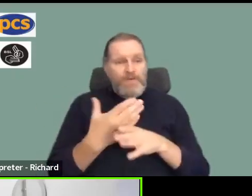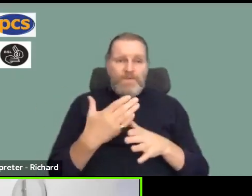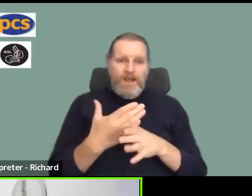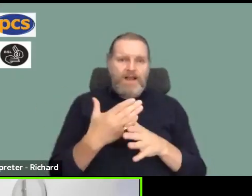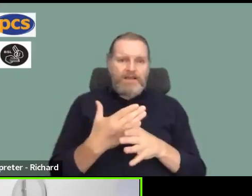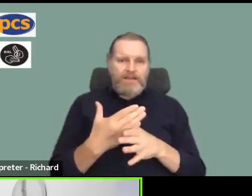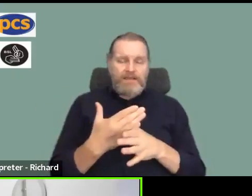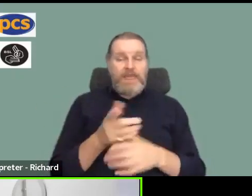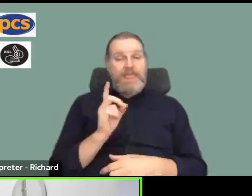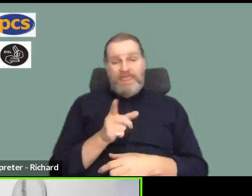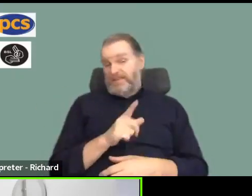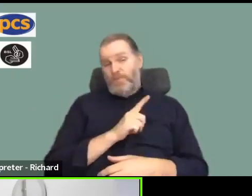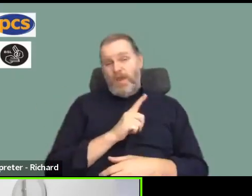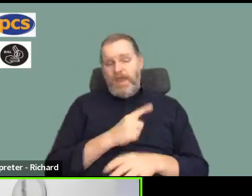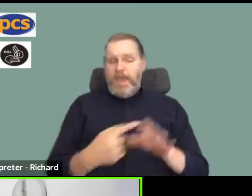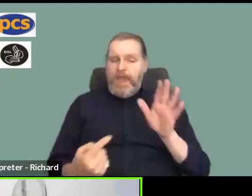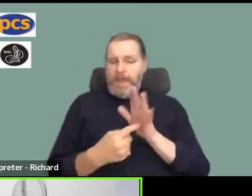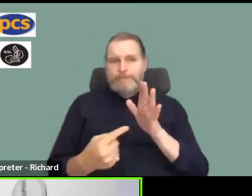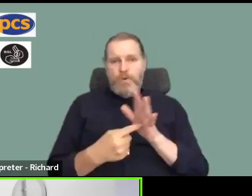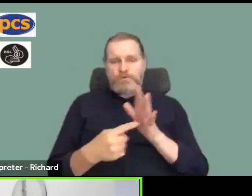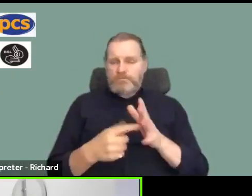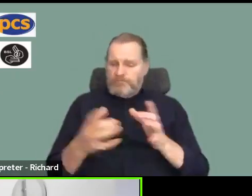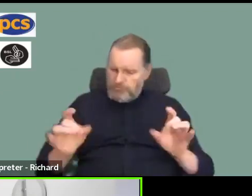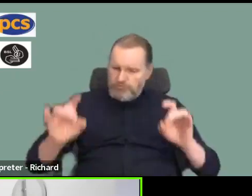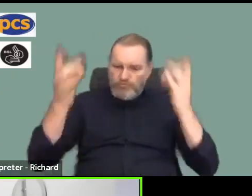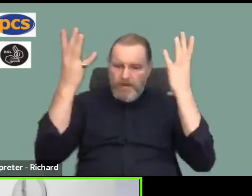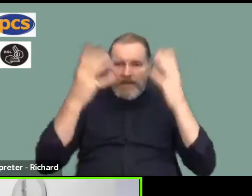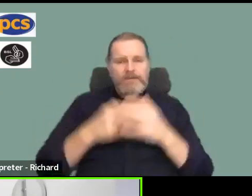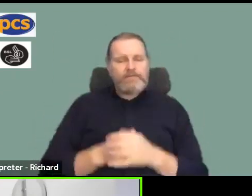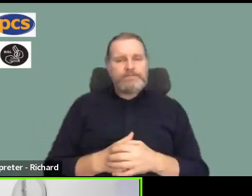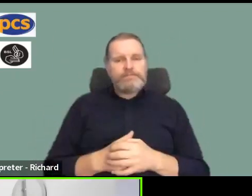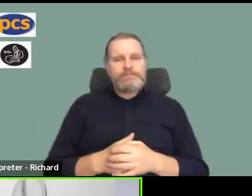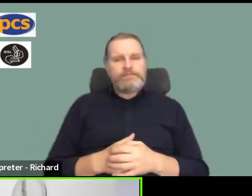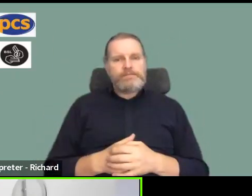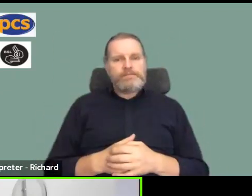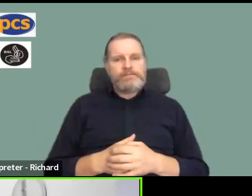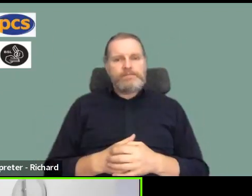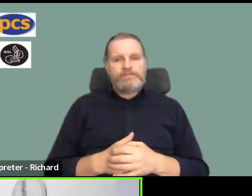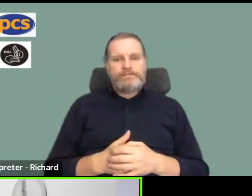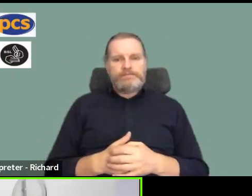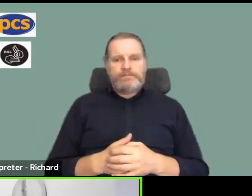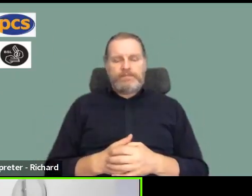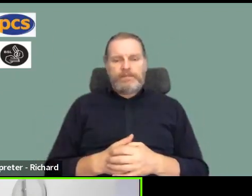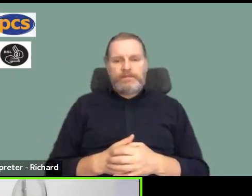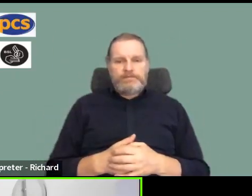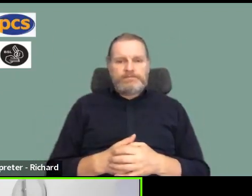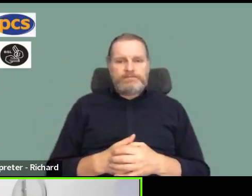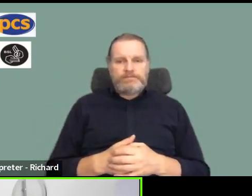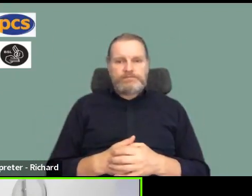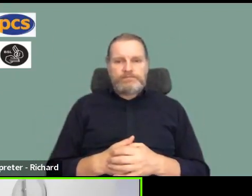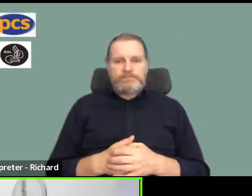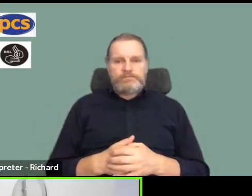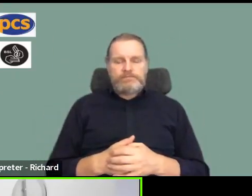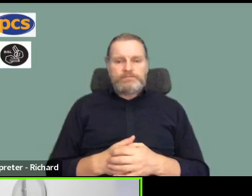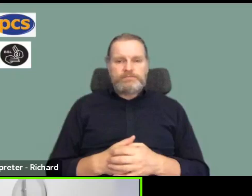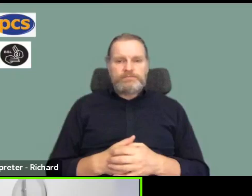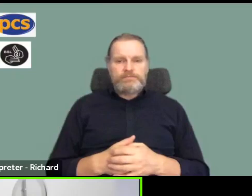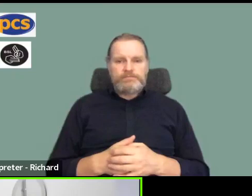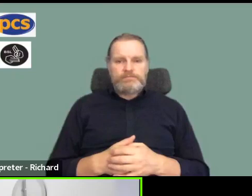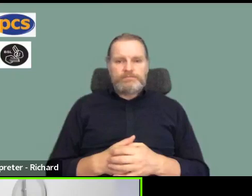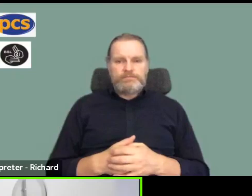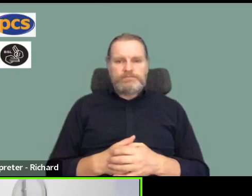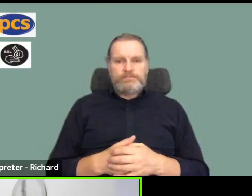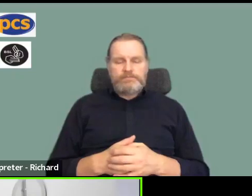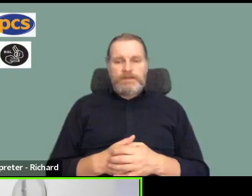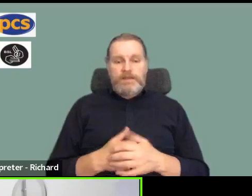this campaign is so important. And then I will call you back in a minute, Mark, because I recognise that I'm